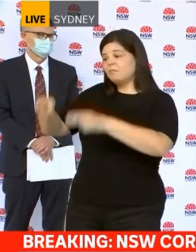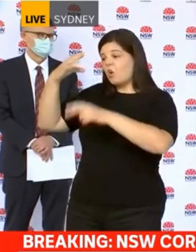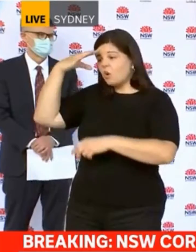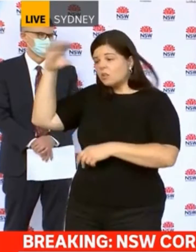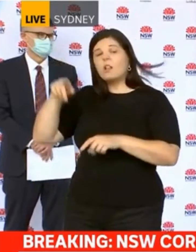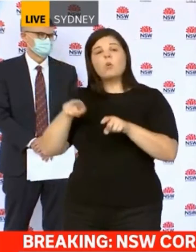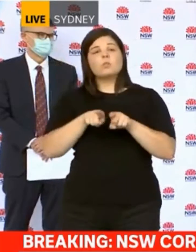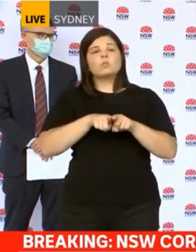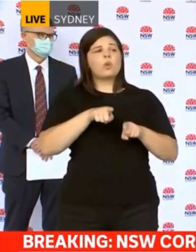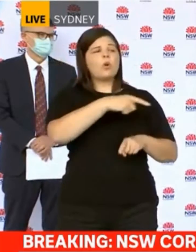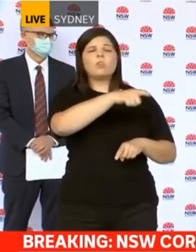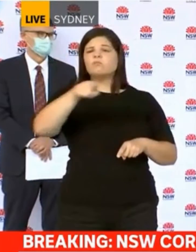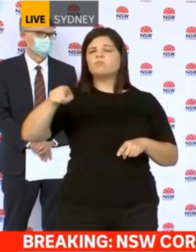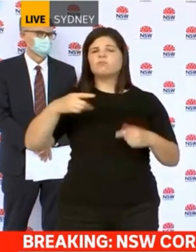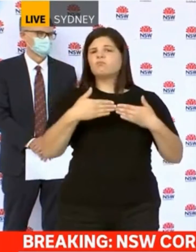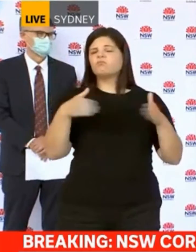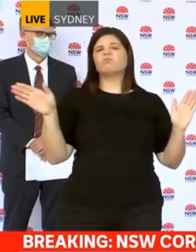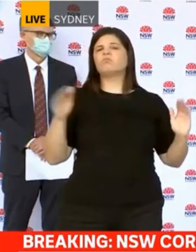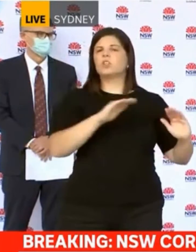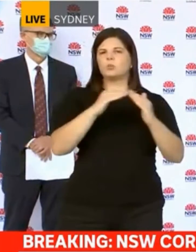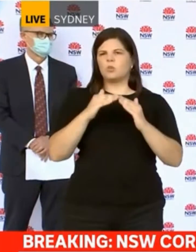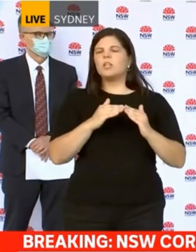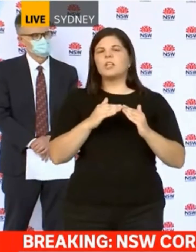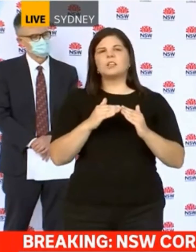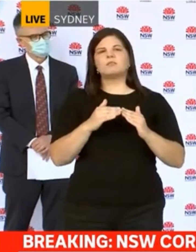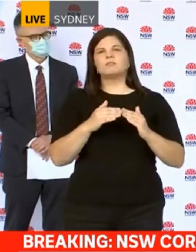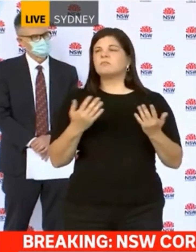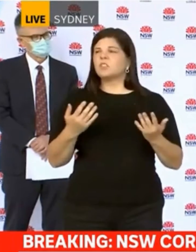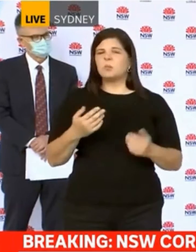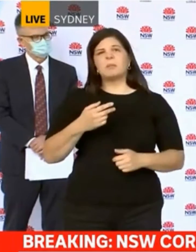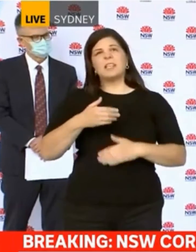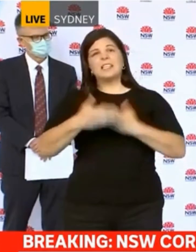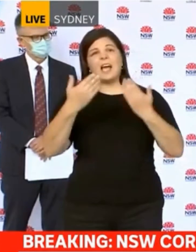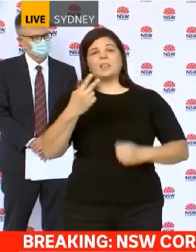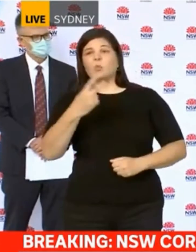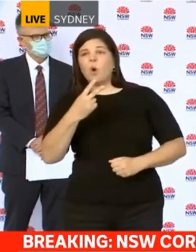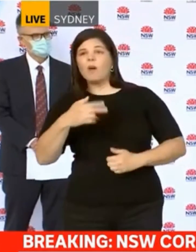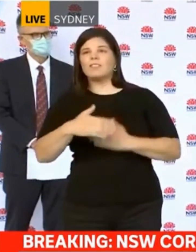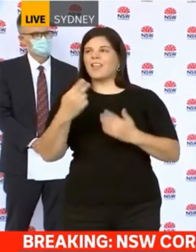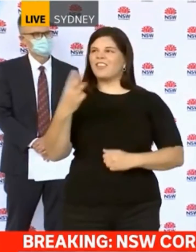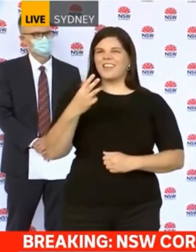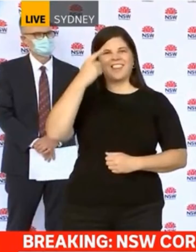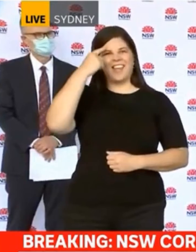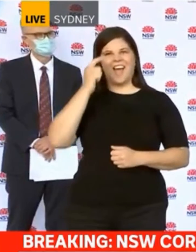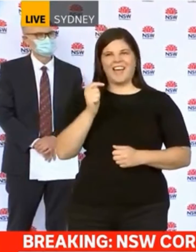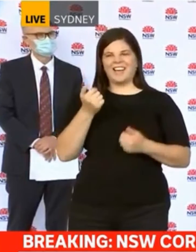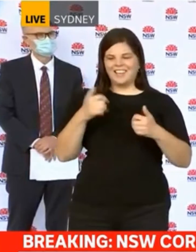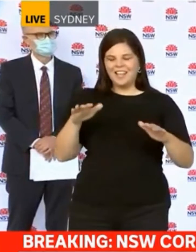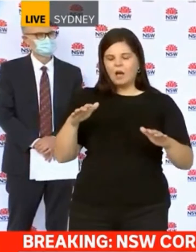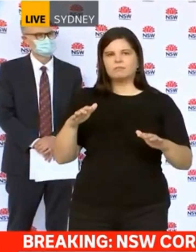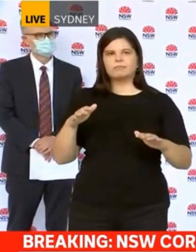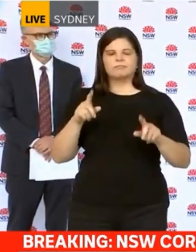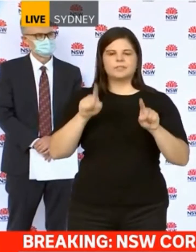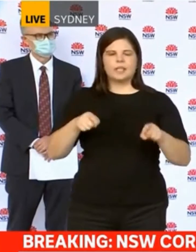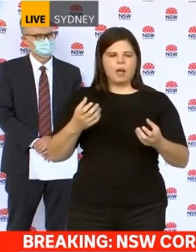isolation. We're still picking up cases in those last days of being in isolation and it's really important to make sure that whether you're in